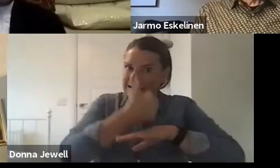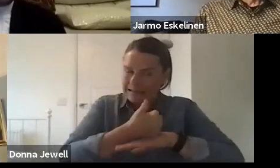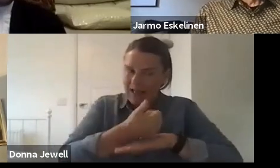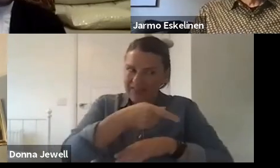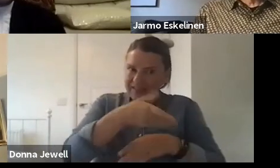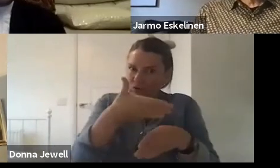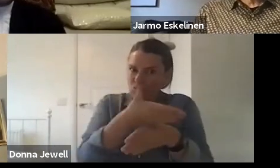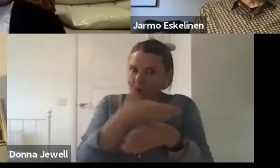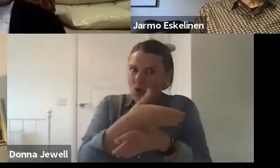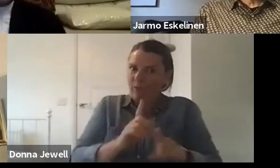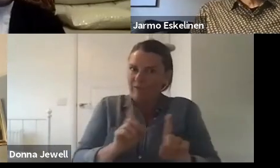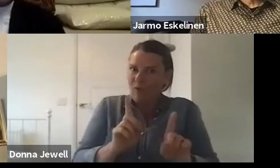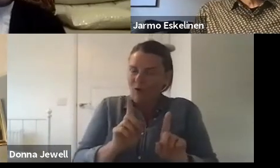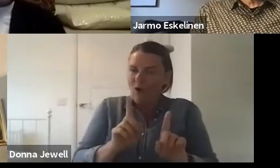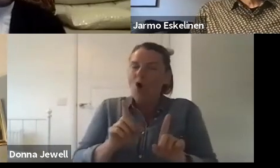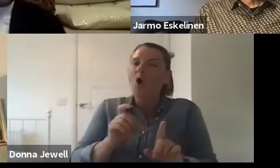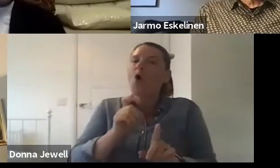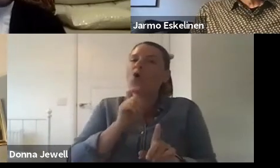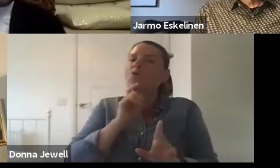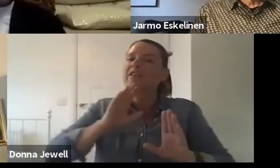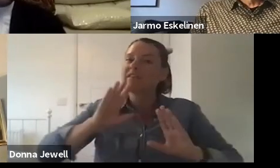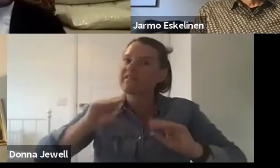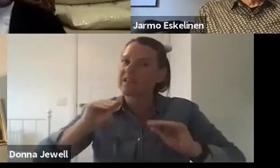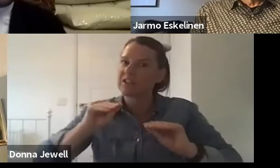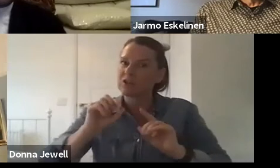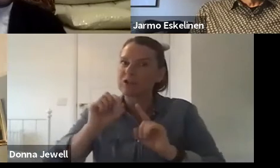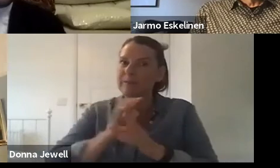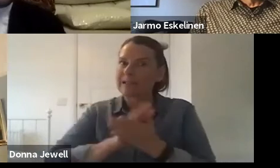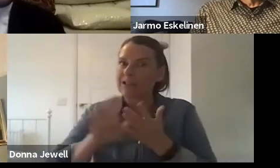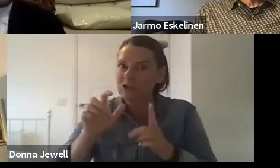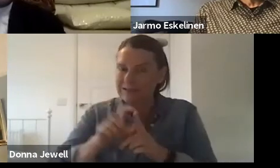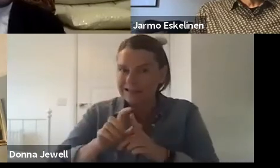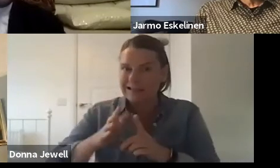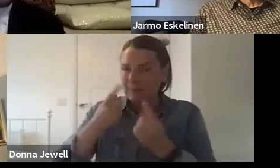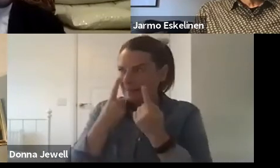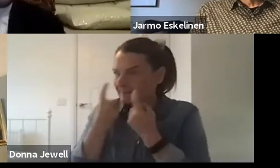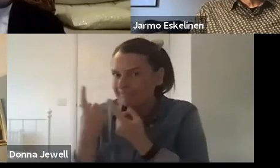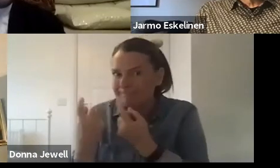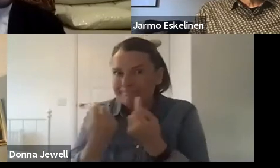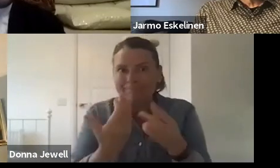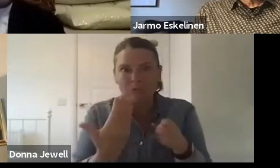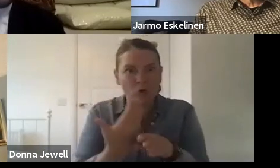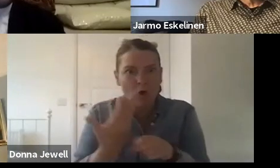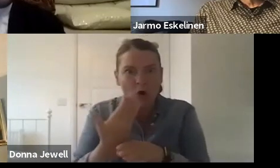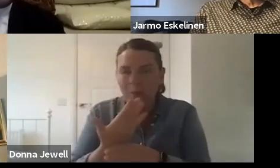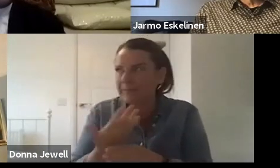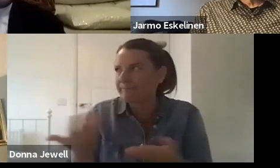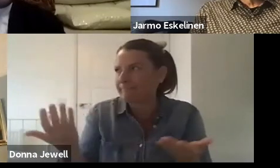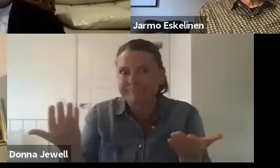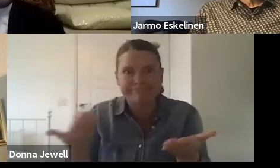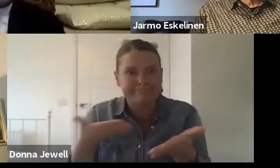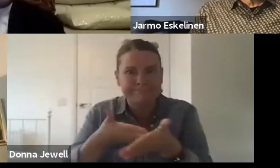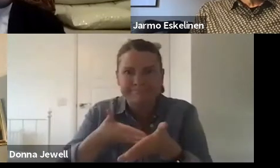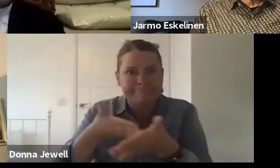community of these people on precarious contracts. And we've also committed to having a